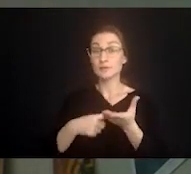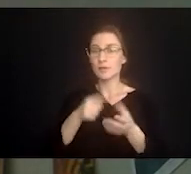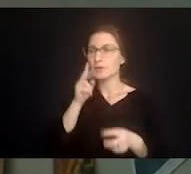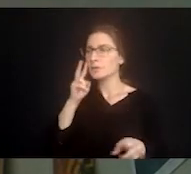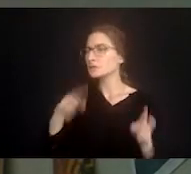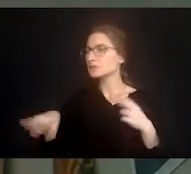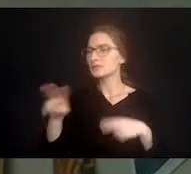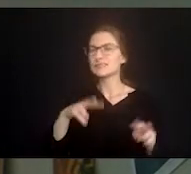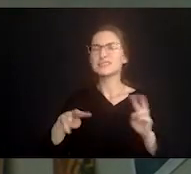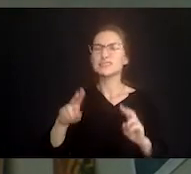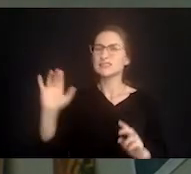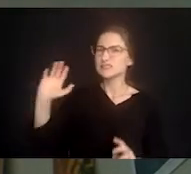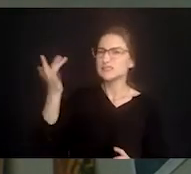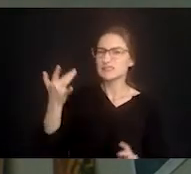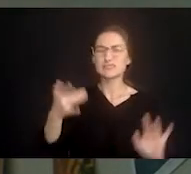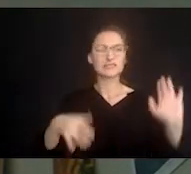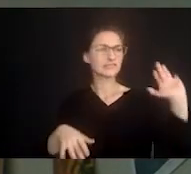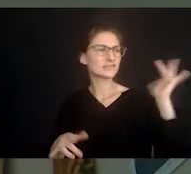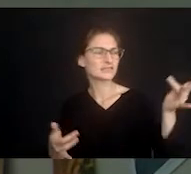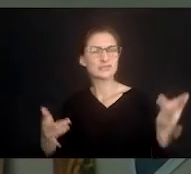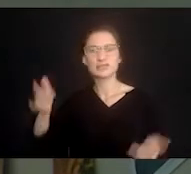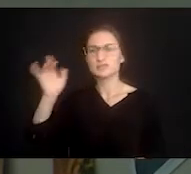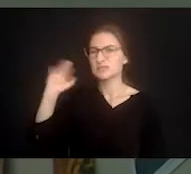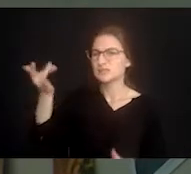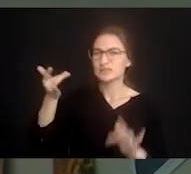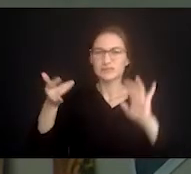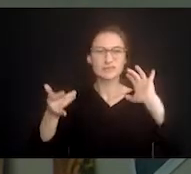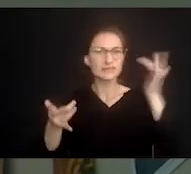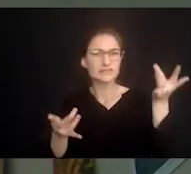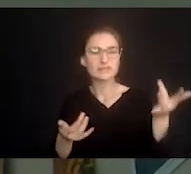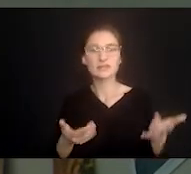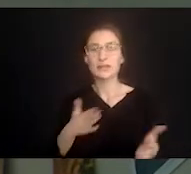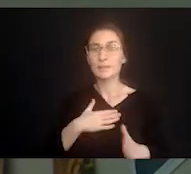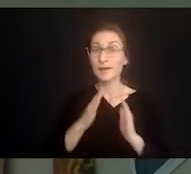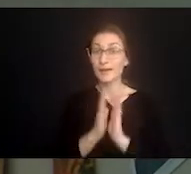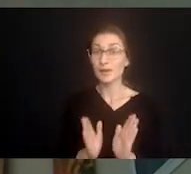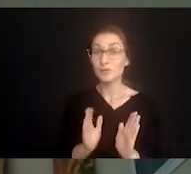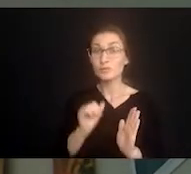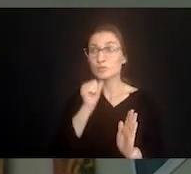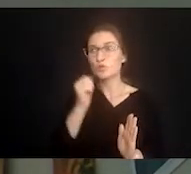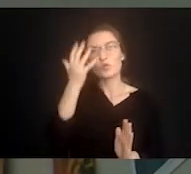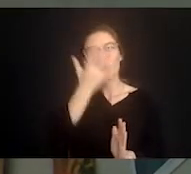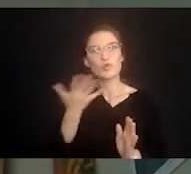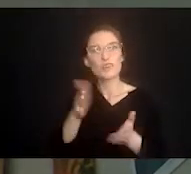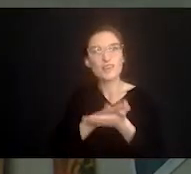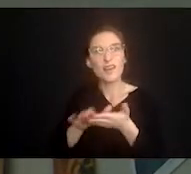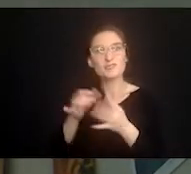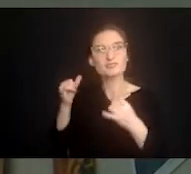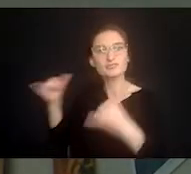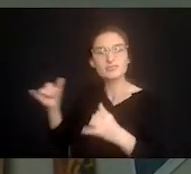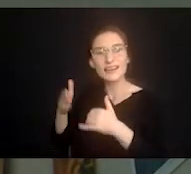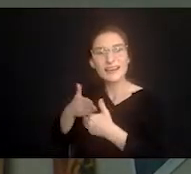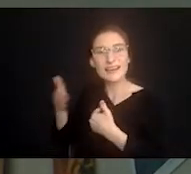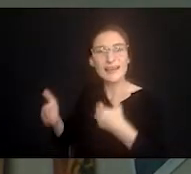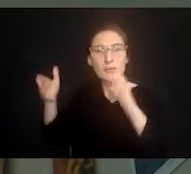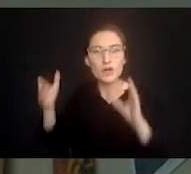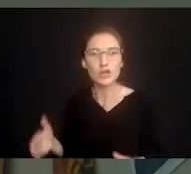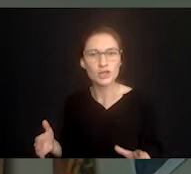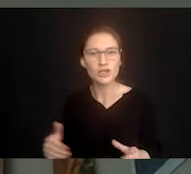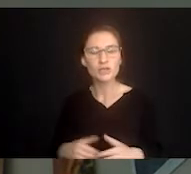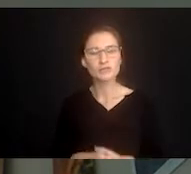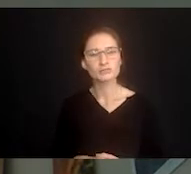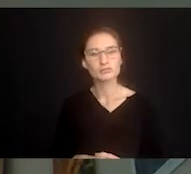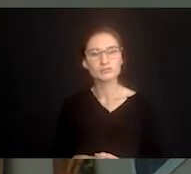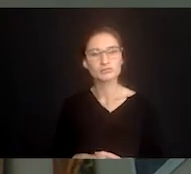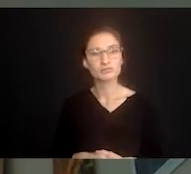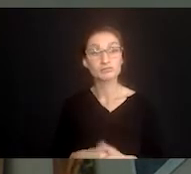I've let those things get the better of me. I'm irked that my house doesn't look as nice as my neighbors or so I think. I can drive our